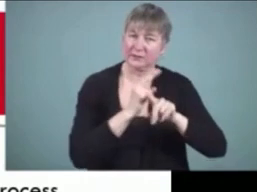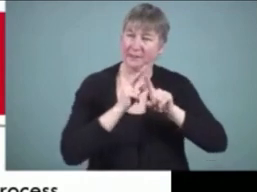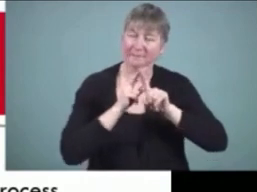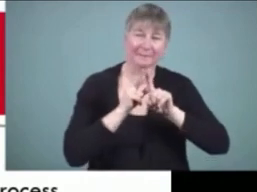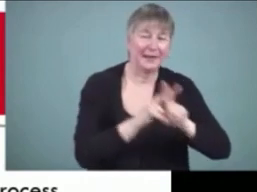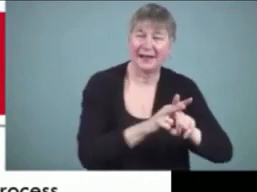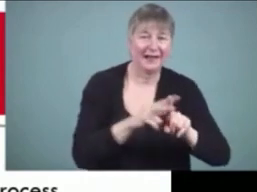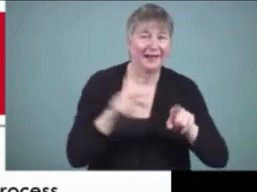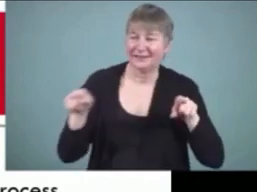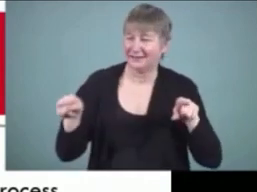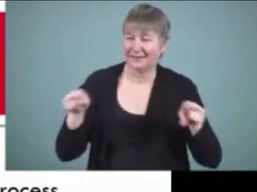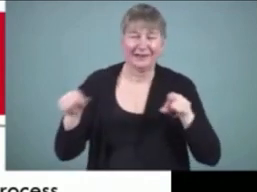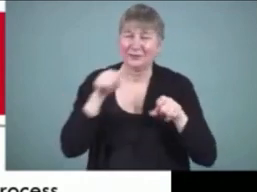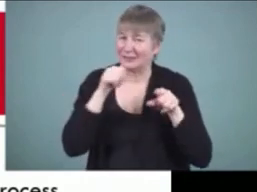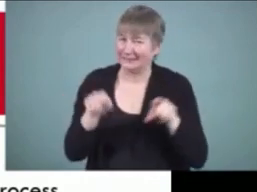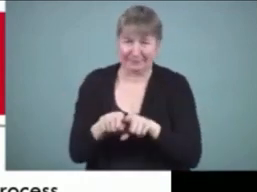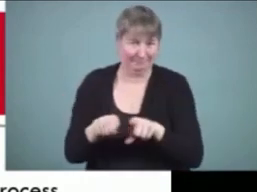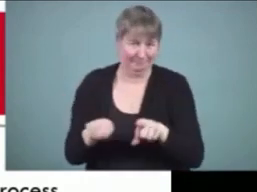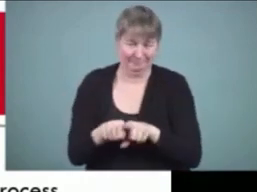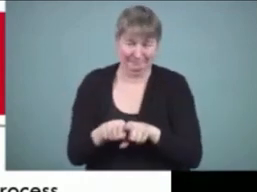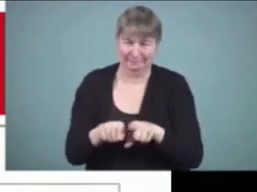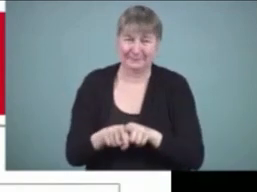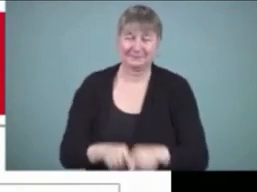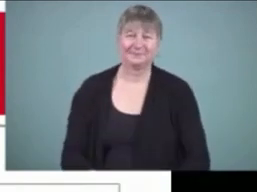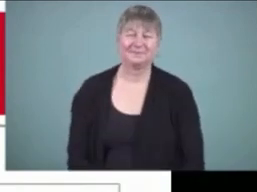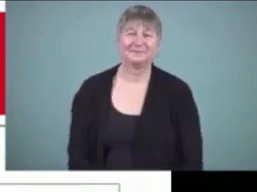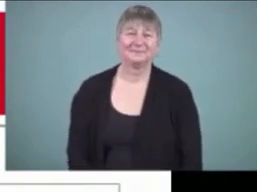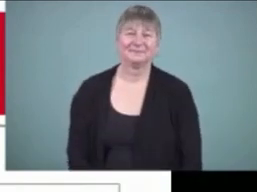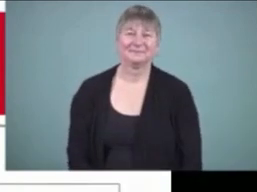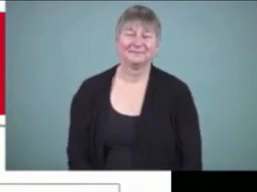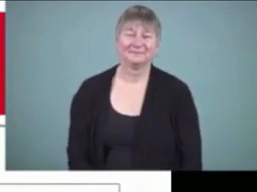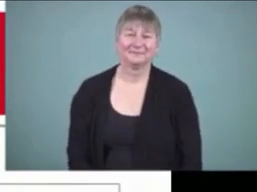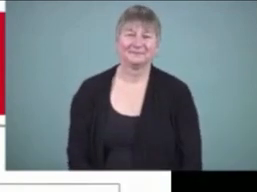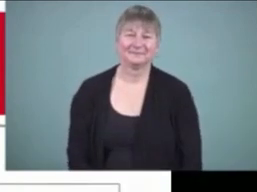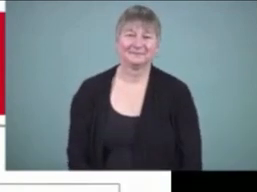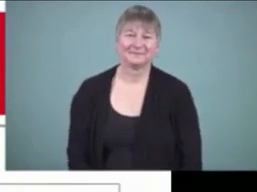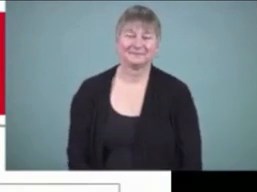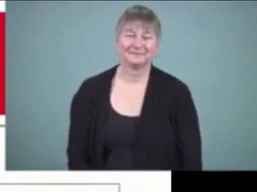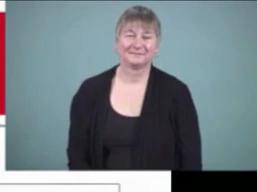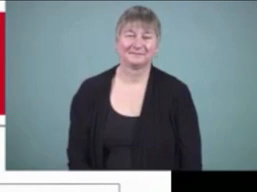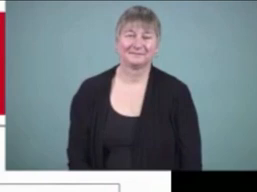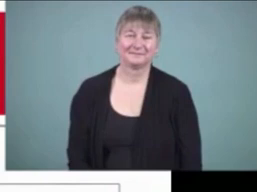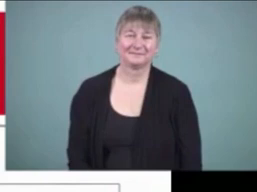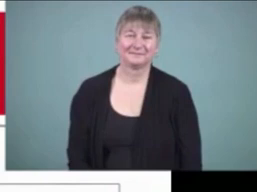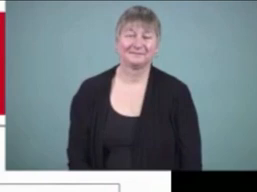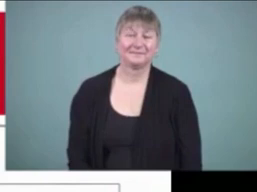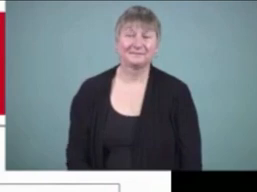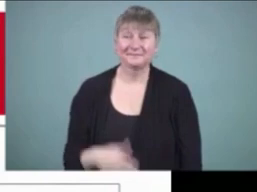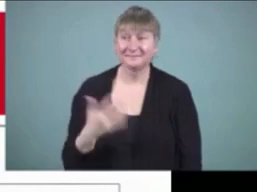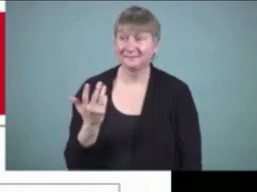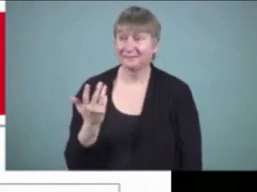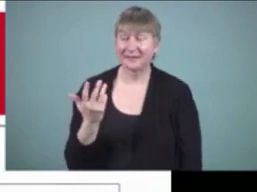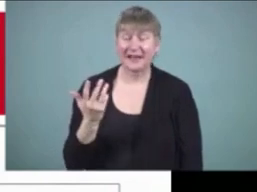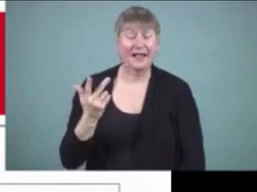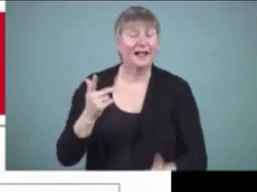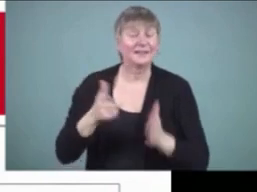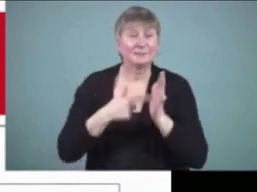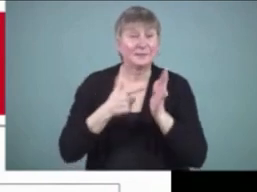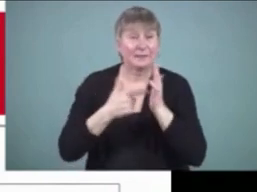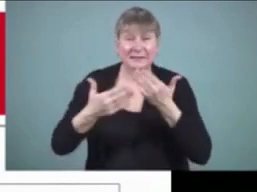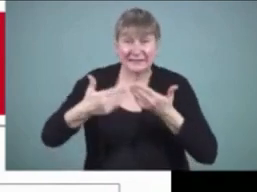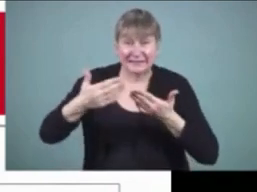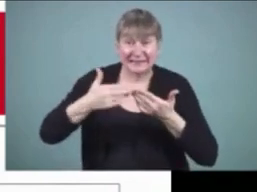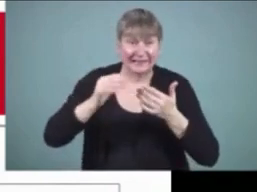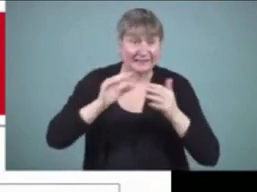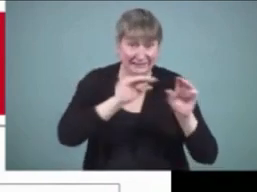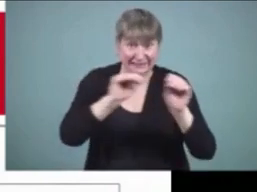action next slide even something as simple as rules for plurals which